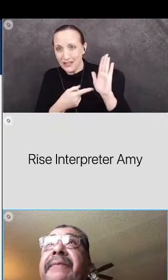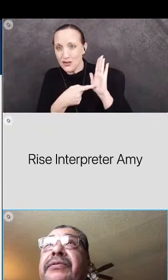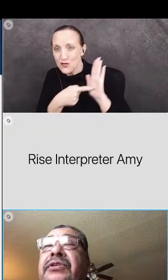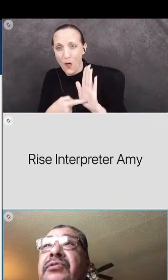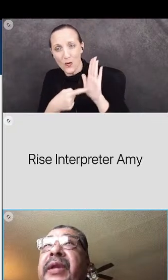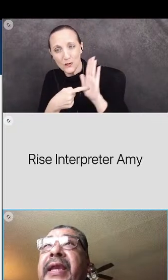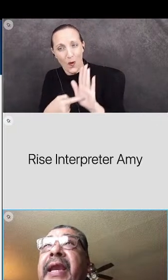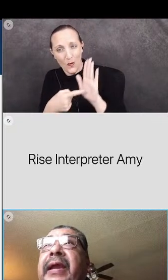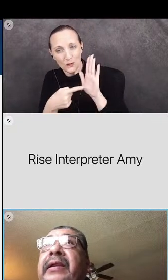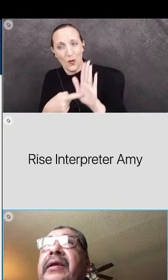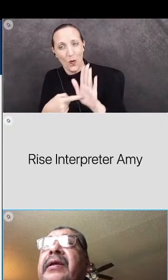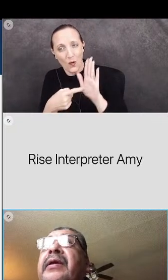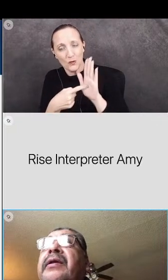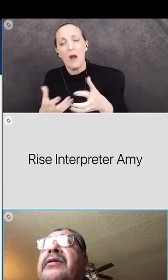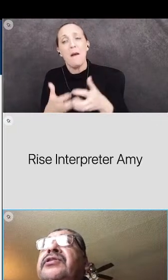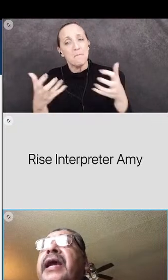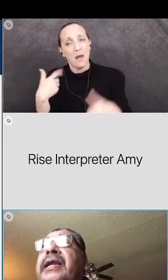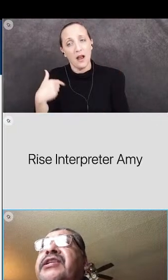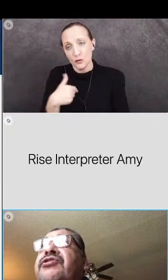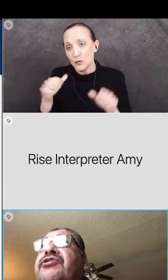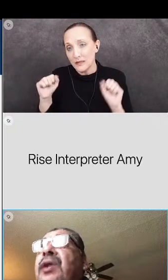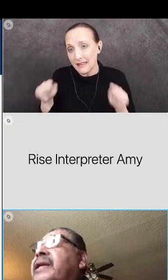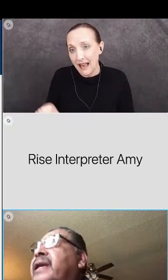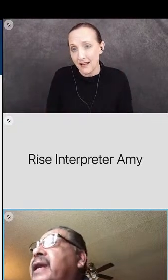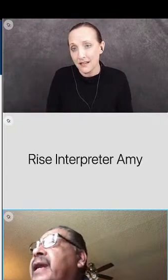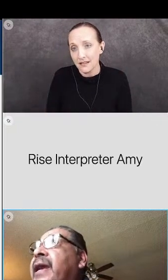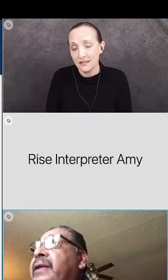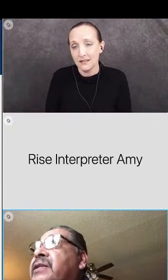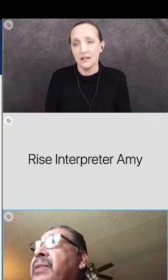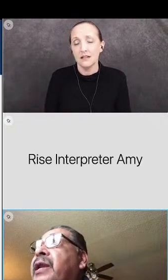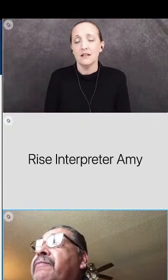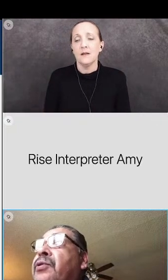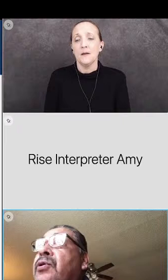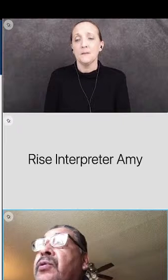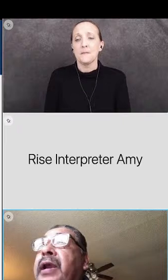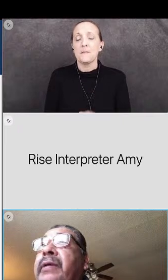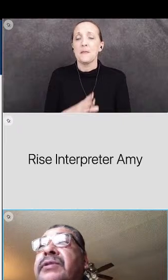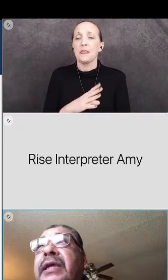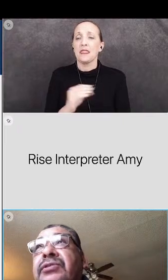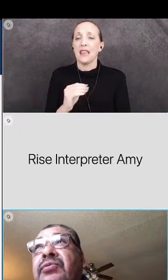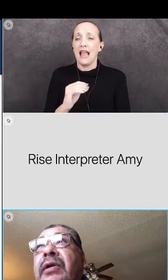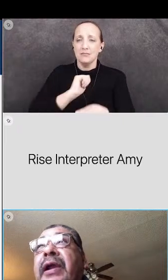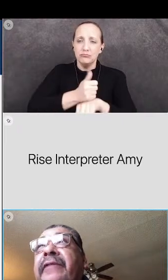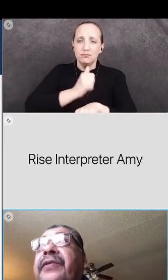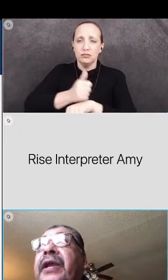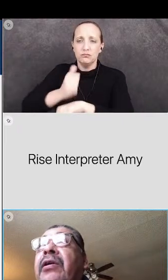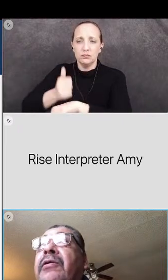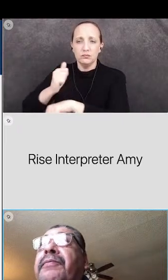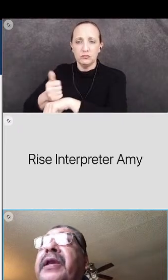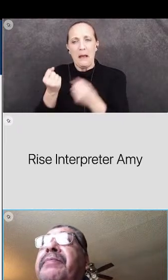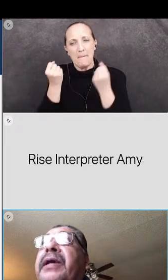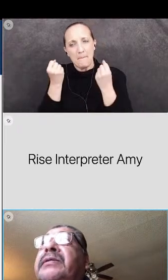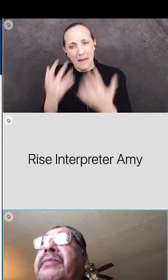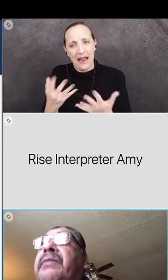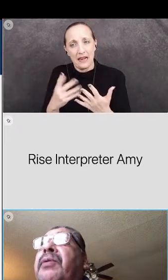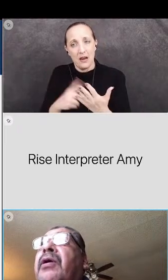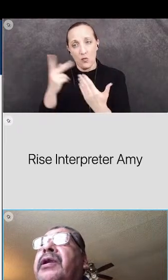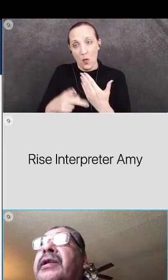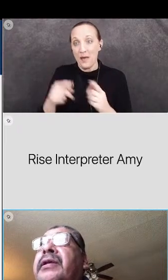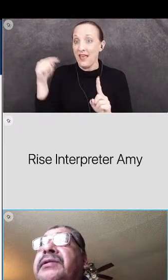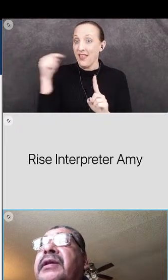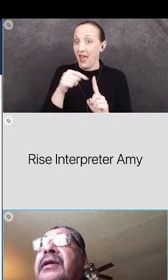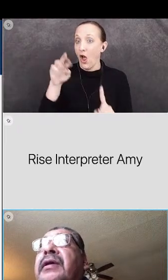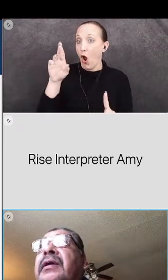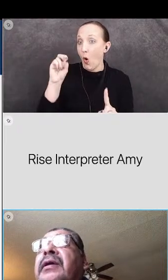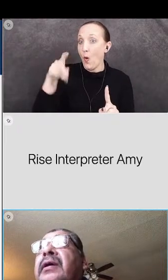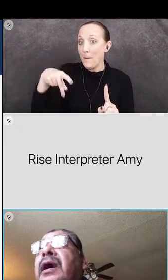many examples as we can and try to get as many programs. That's where I feel that ROP plays a big